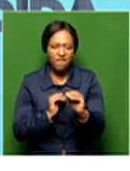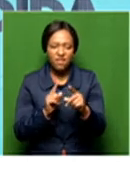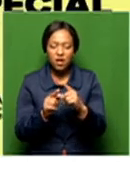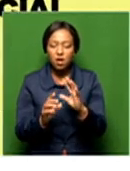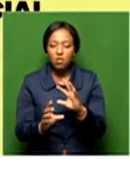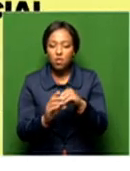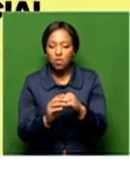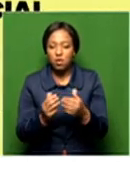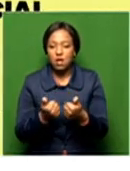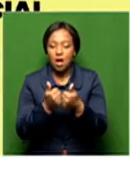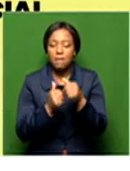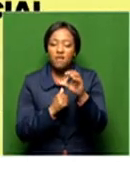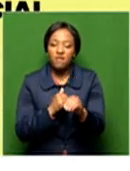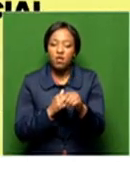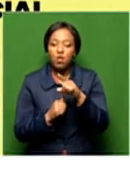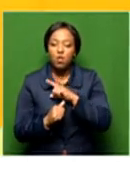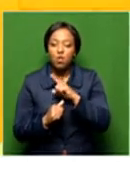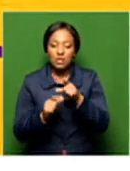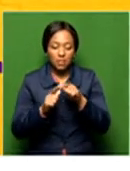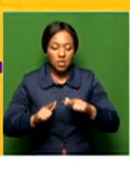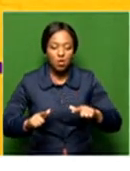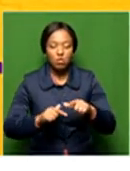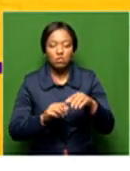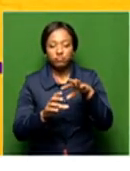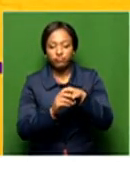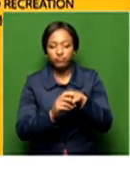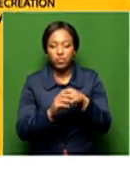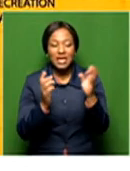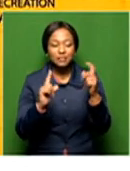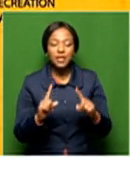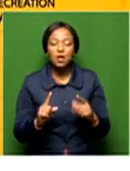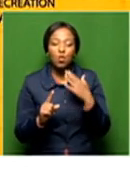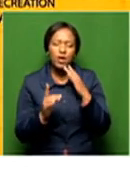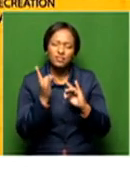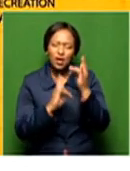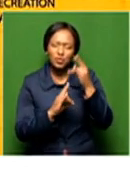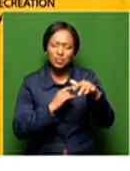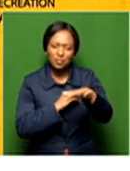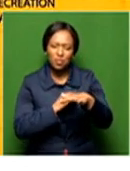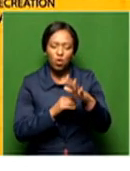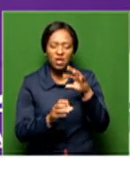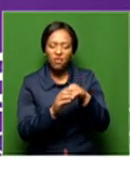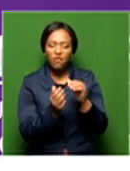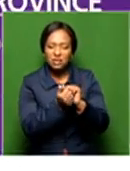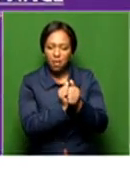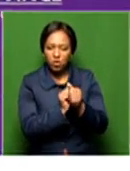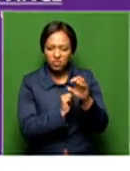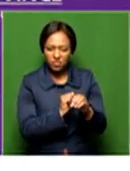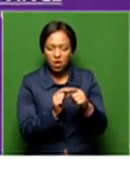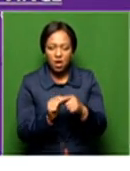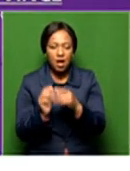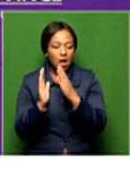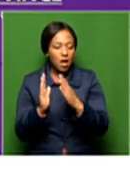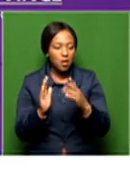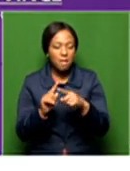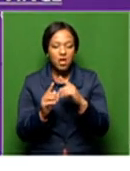now, because we also want to get young kids within our localities and all, especially in my township, involved in e-sports. So our libraries are